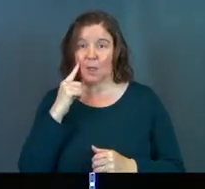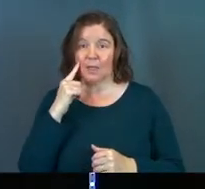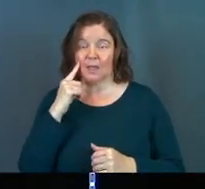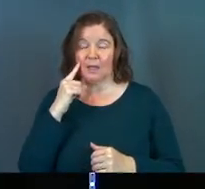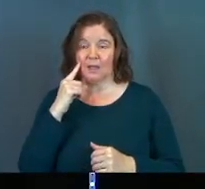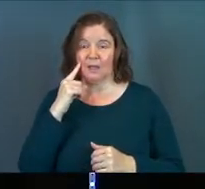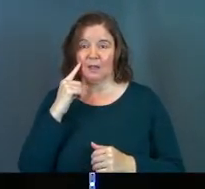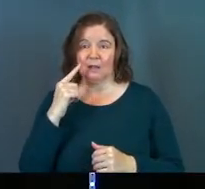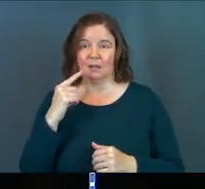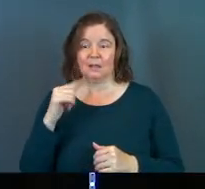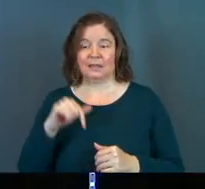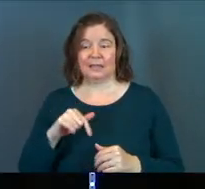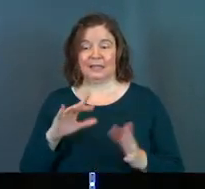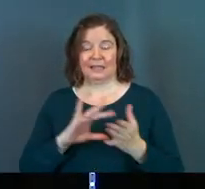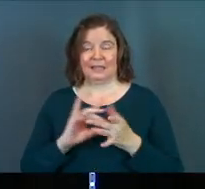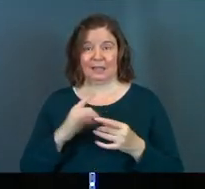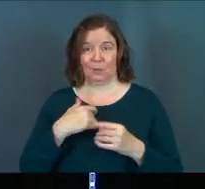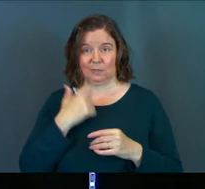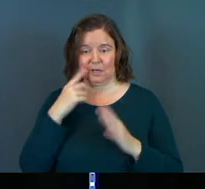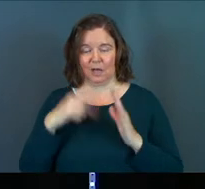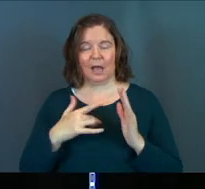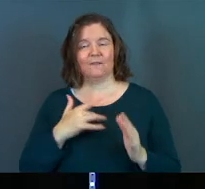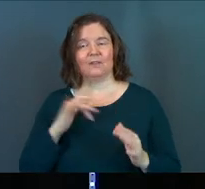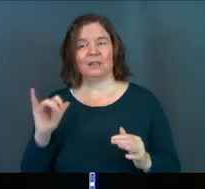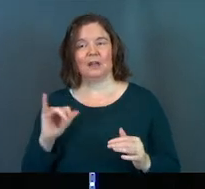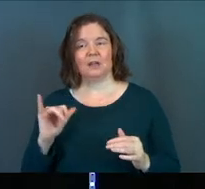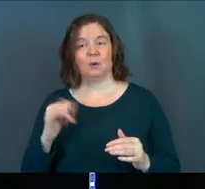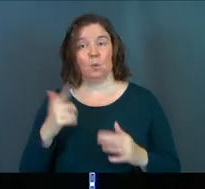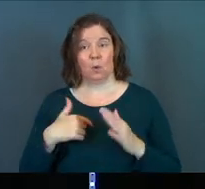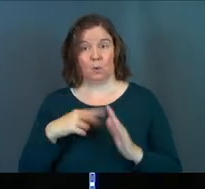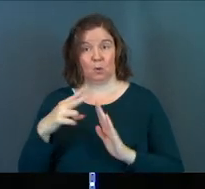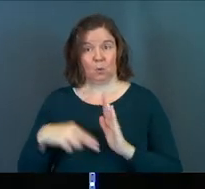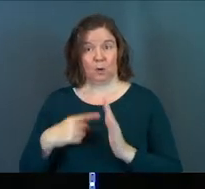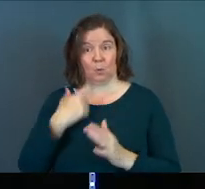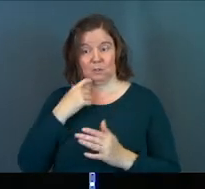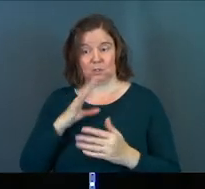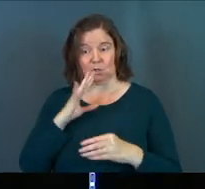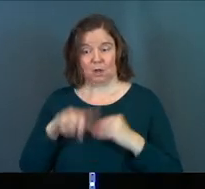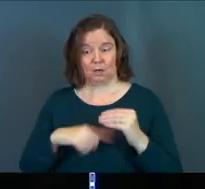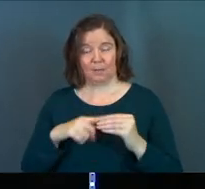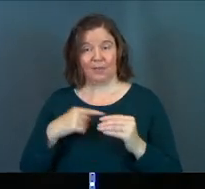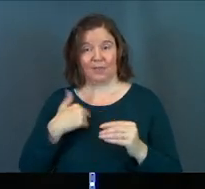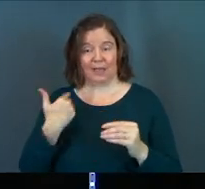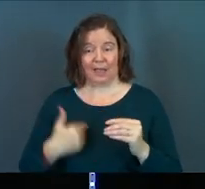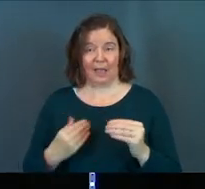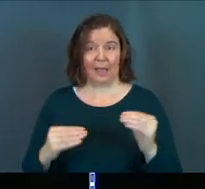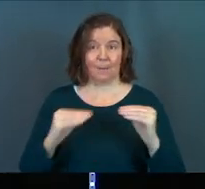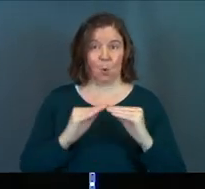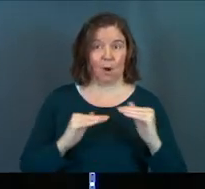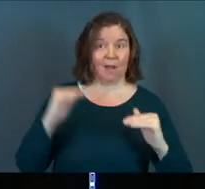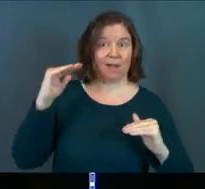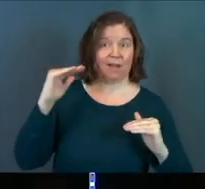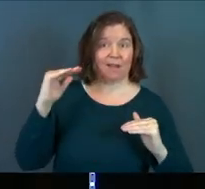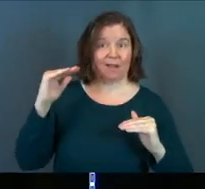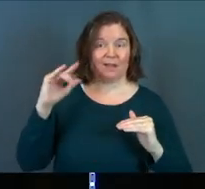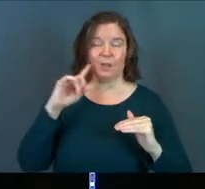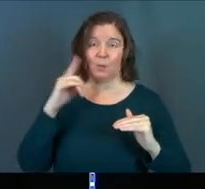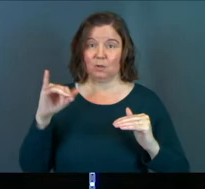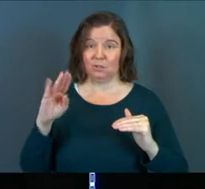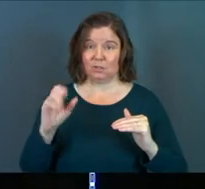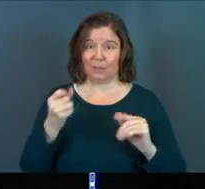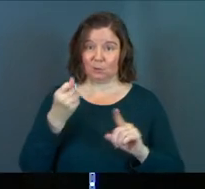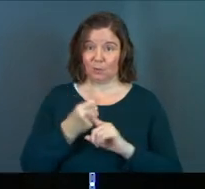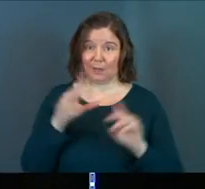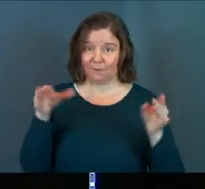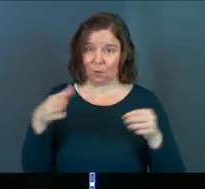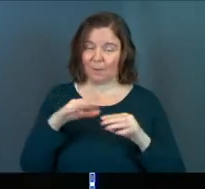think that in the text that we just read, I really feel like what we read and what we just talked about, this I am more than or I am better than, that's really what James